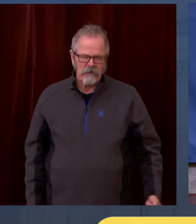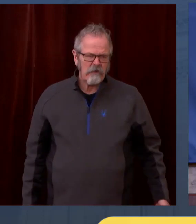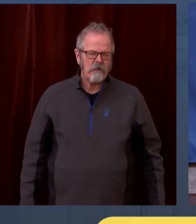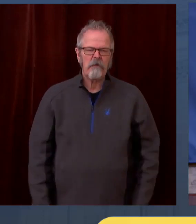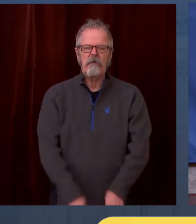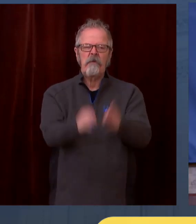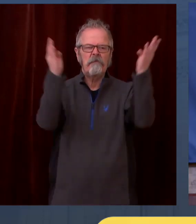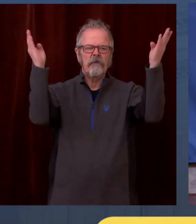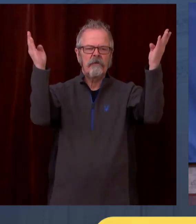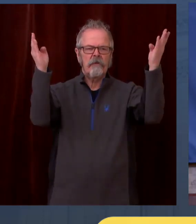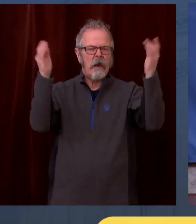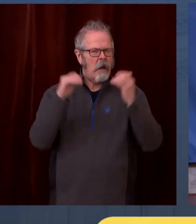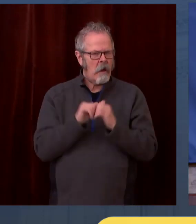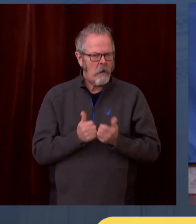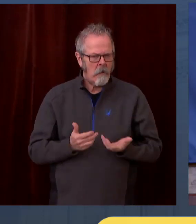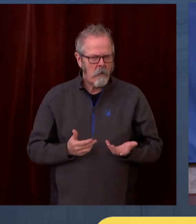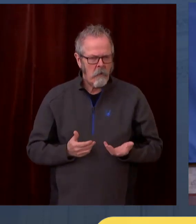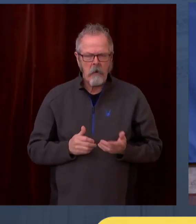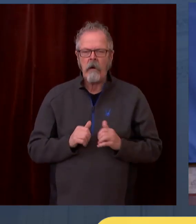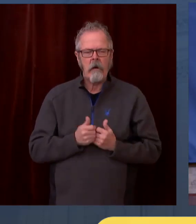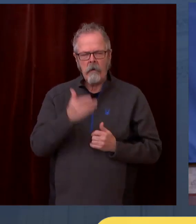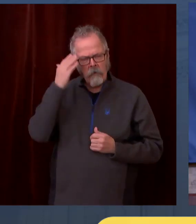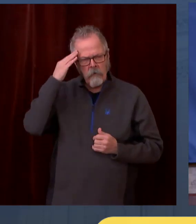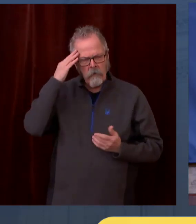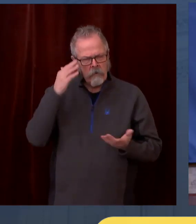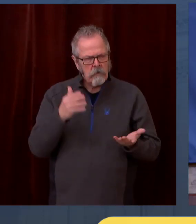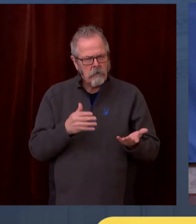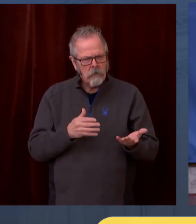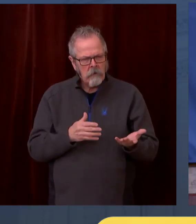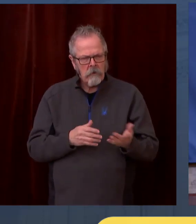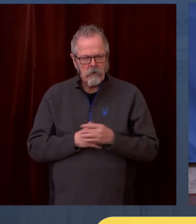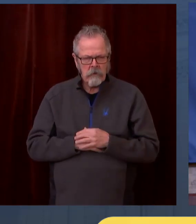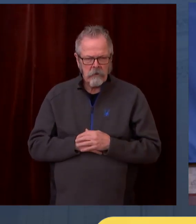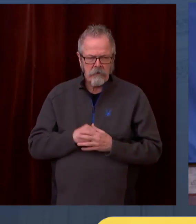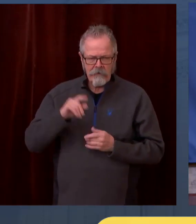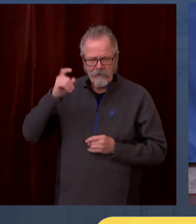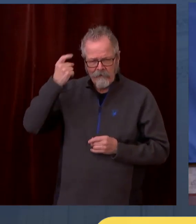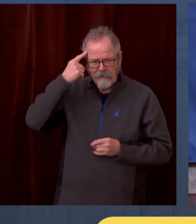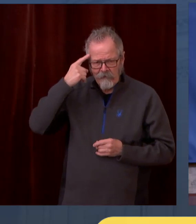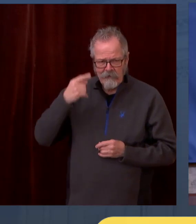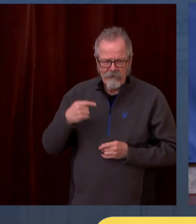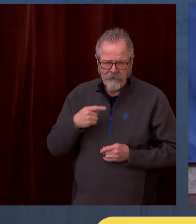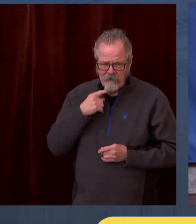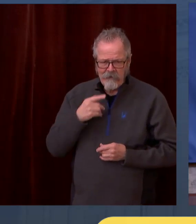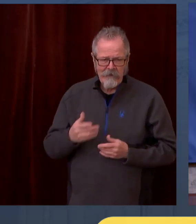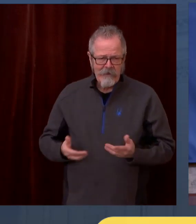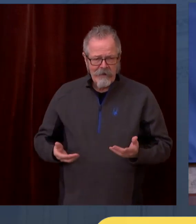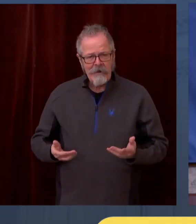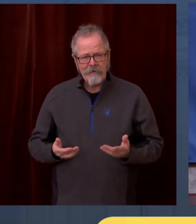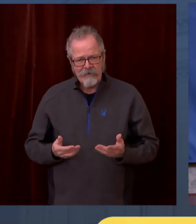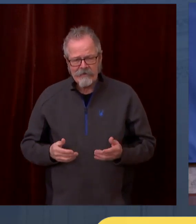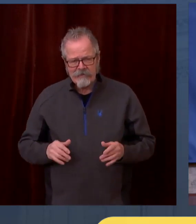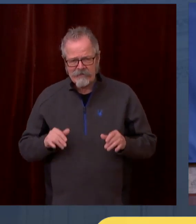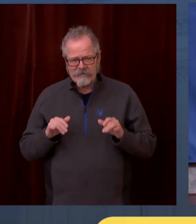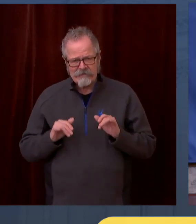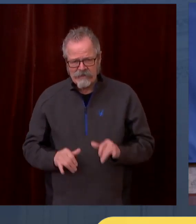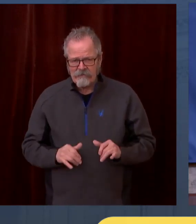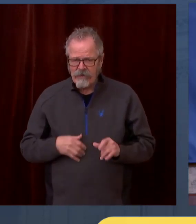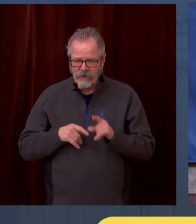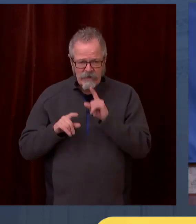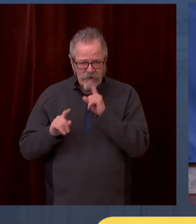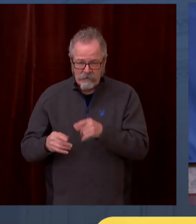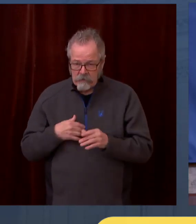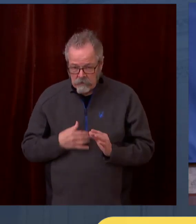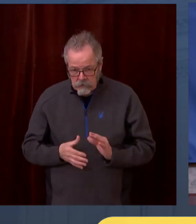comprehensive answer I can, and it remains the same. We will be looking at the incoming science